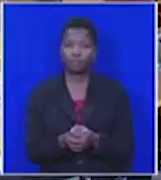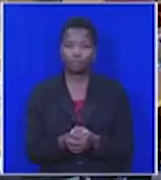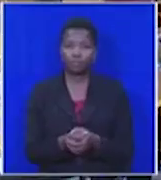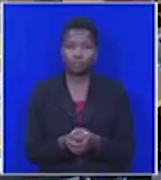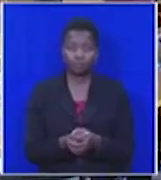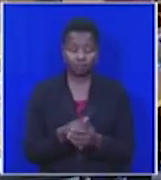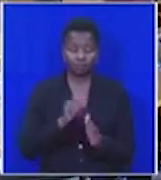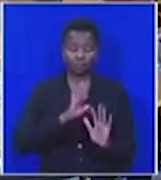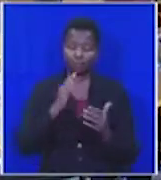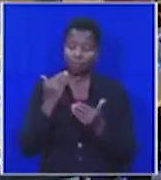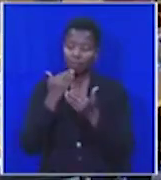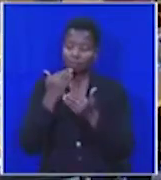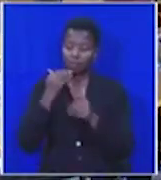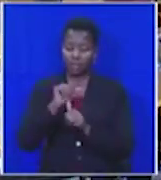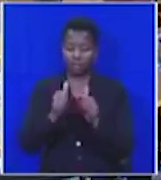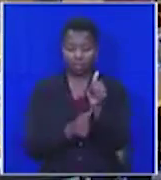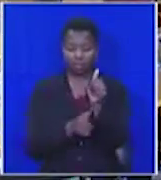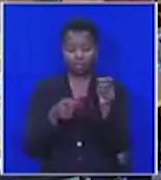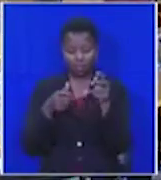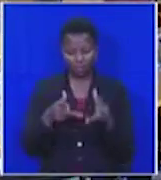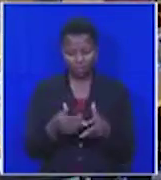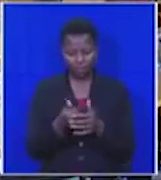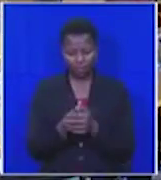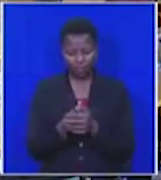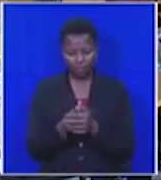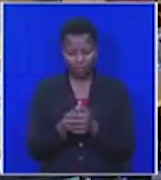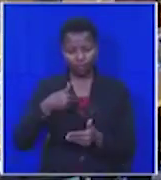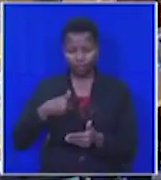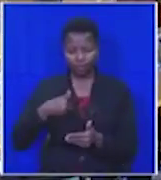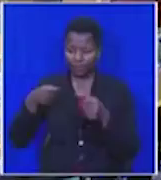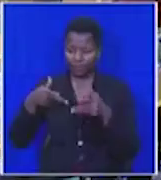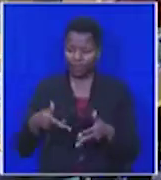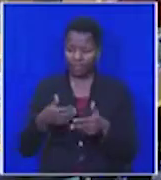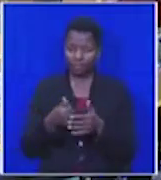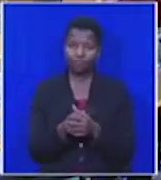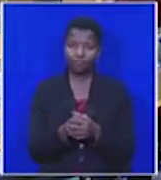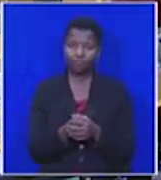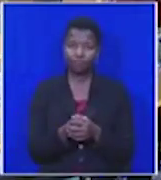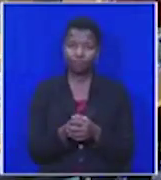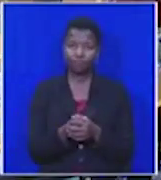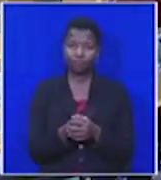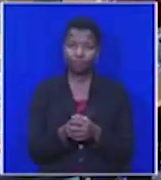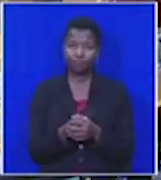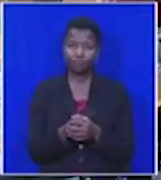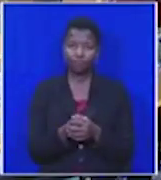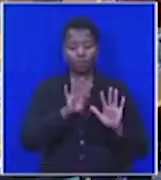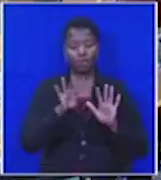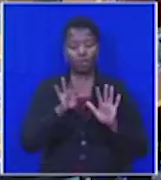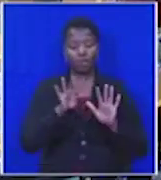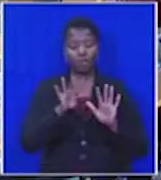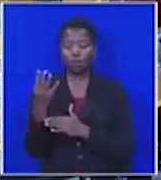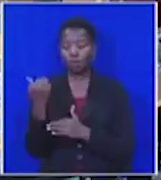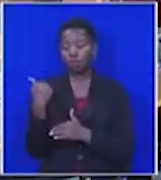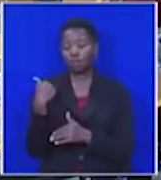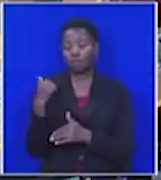Thank you very much, Deputy Speaker, Madam Speaker. In 1994, the people of South